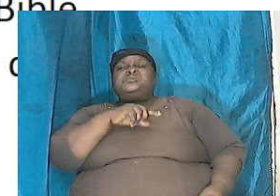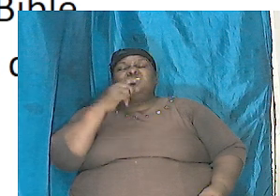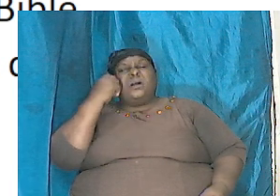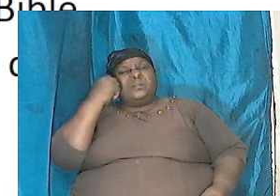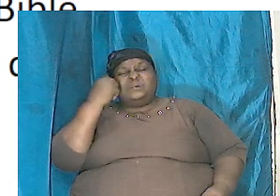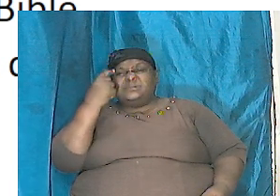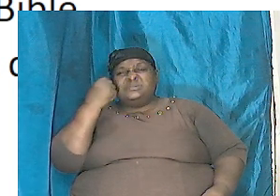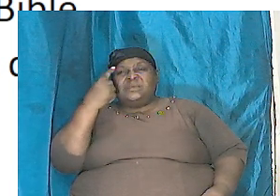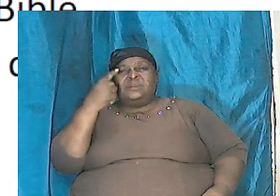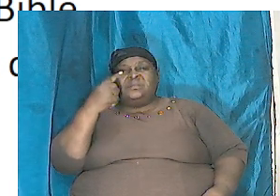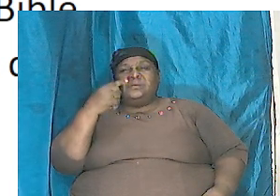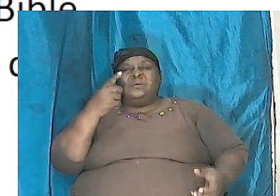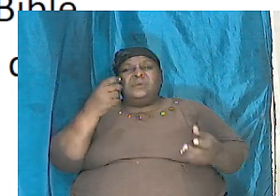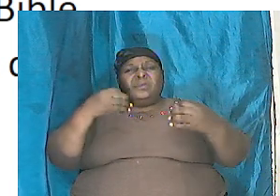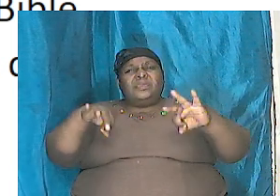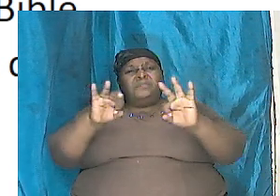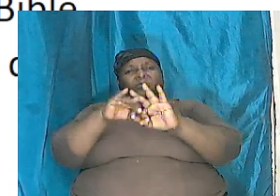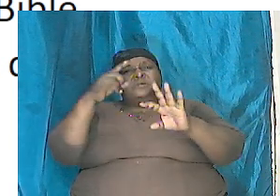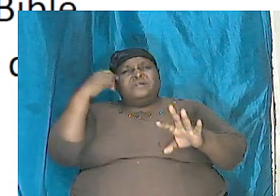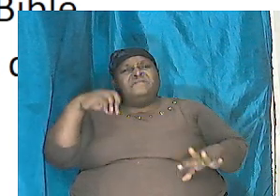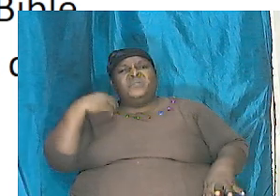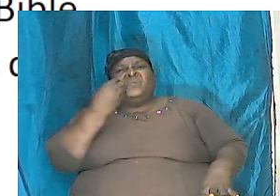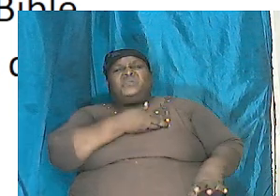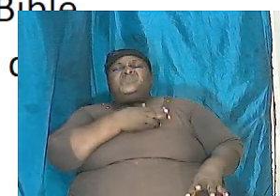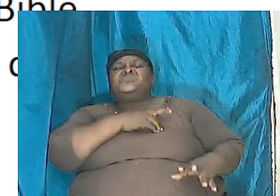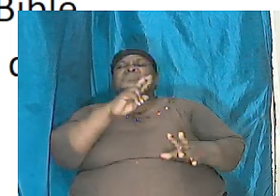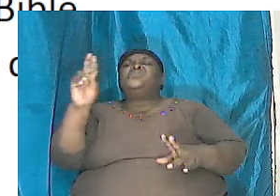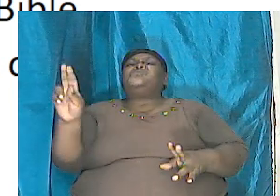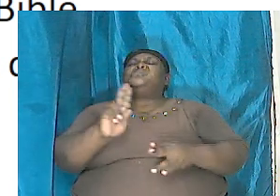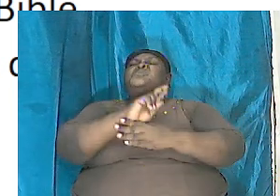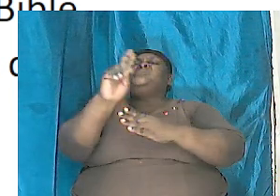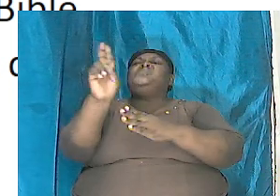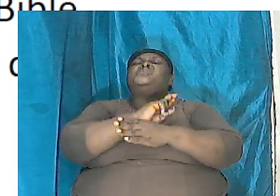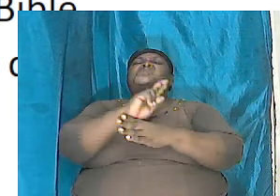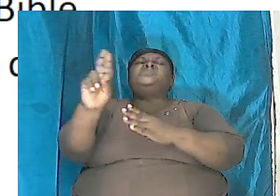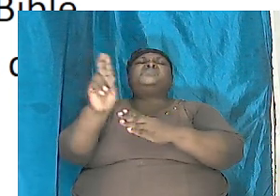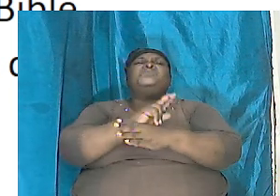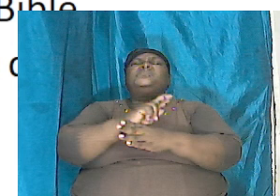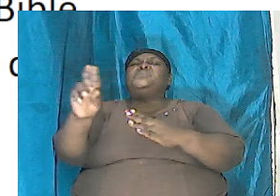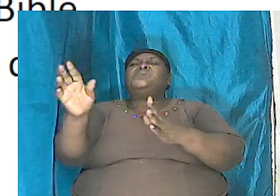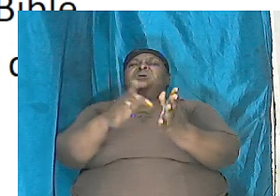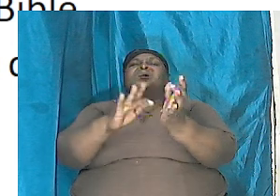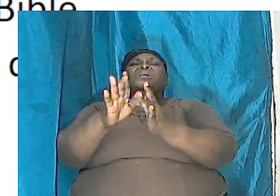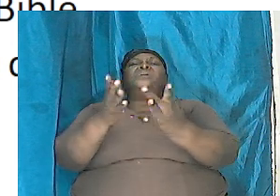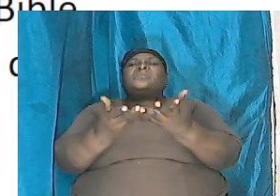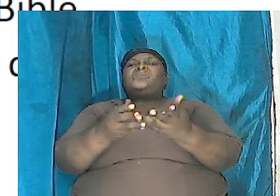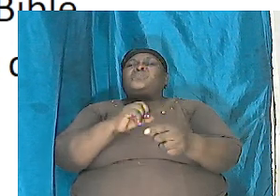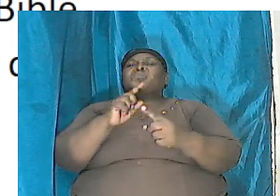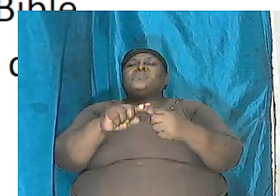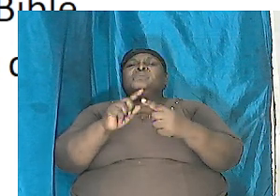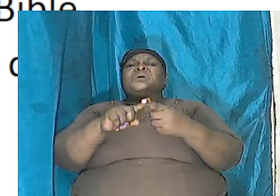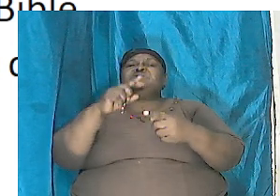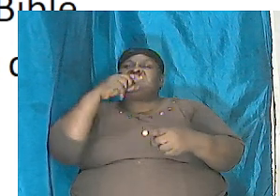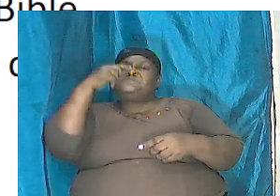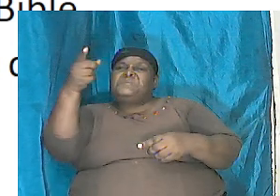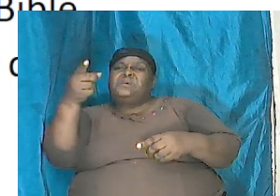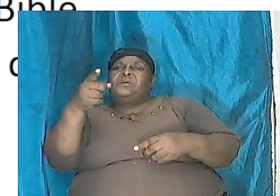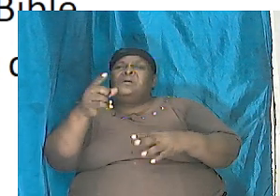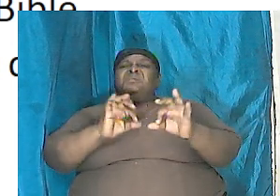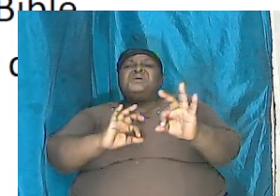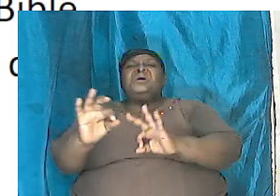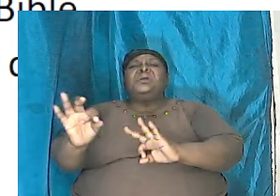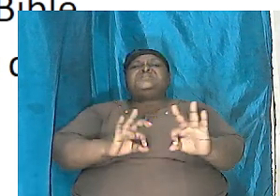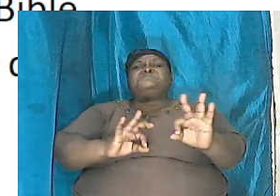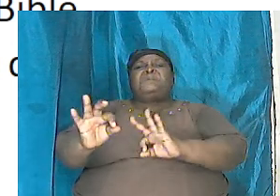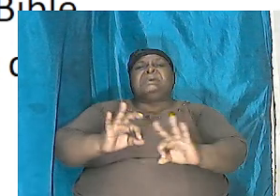it is important for us to use the Bible when we are making these explanations you